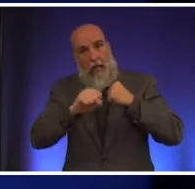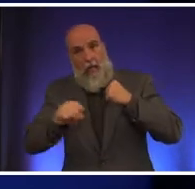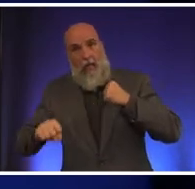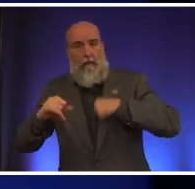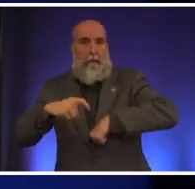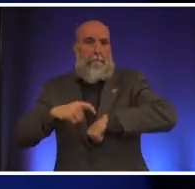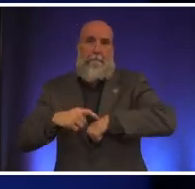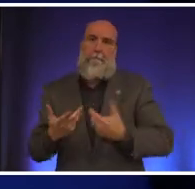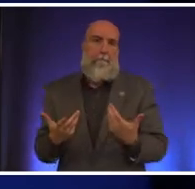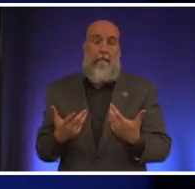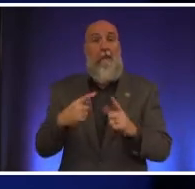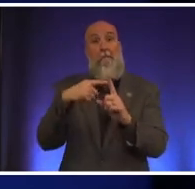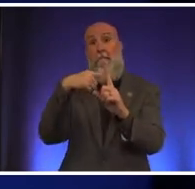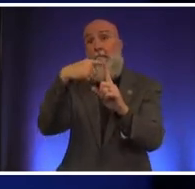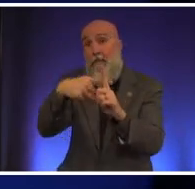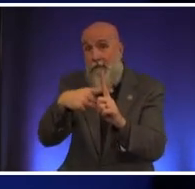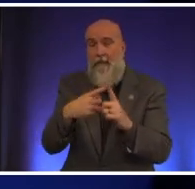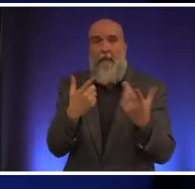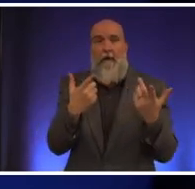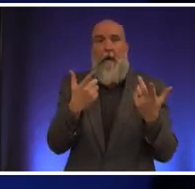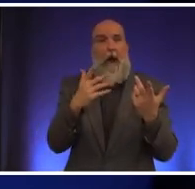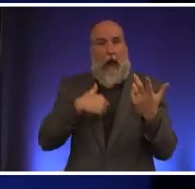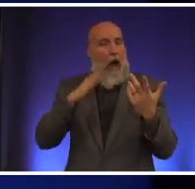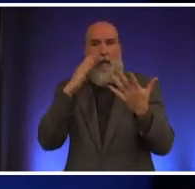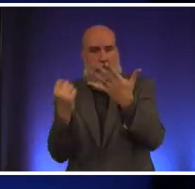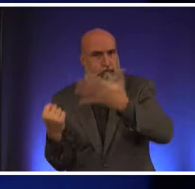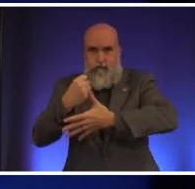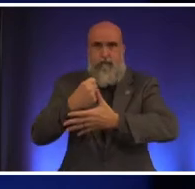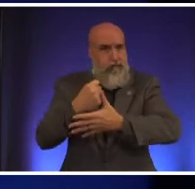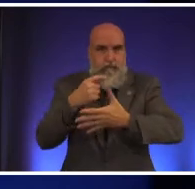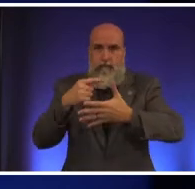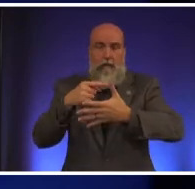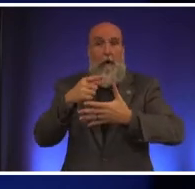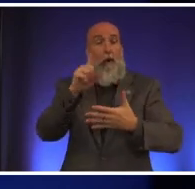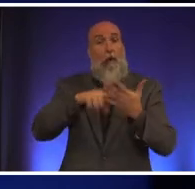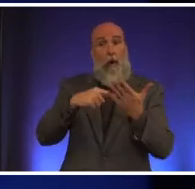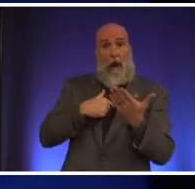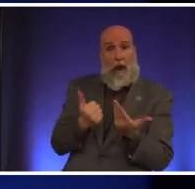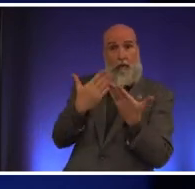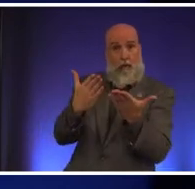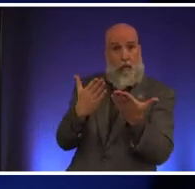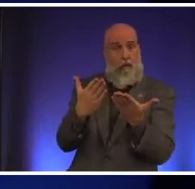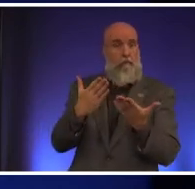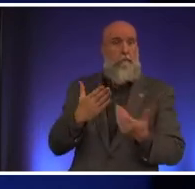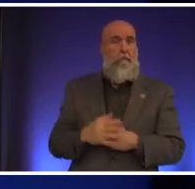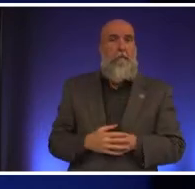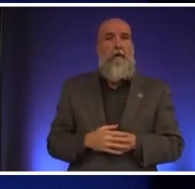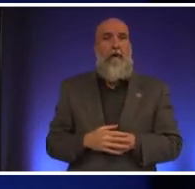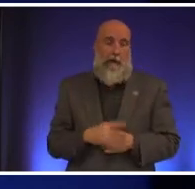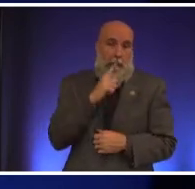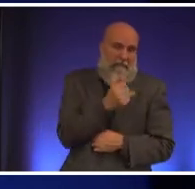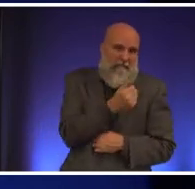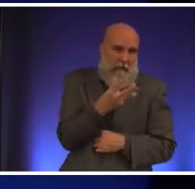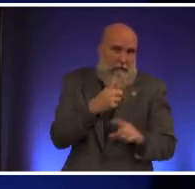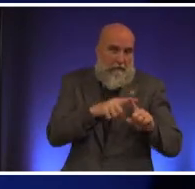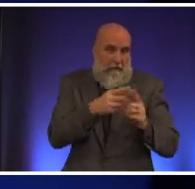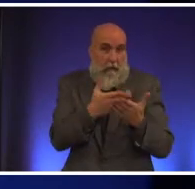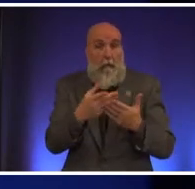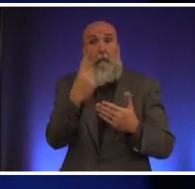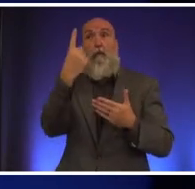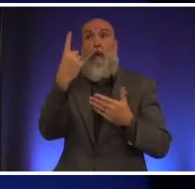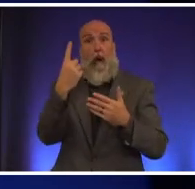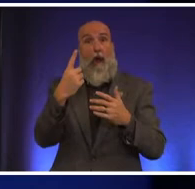in addition there are some things that ought to move to the front of the line what i've laid out is a proposal uh or a couple of things including